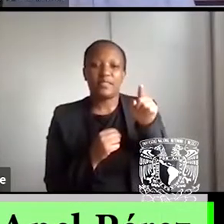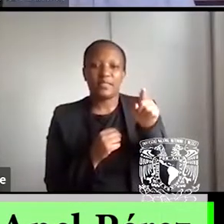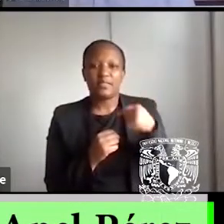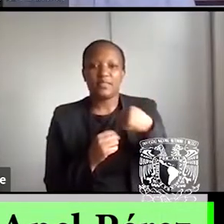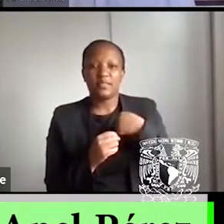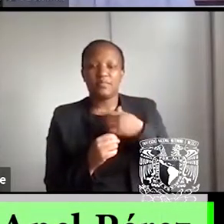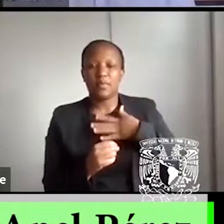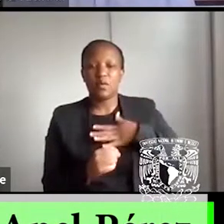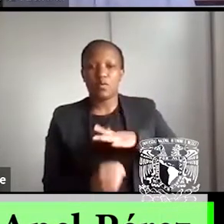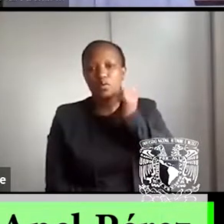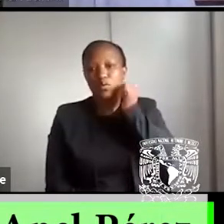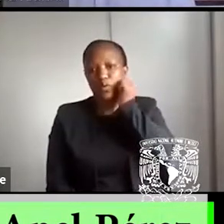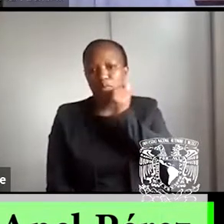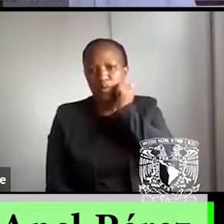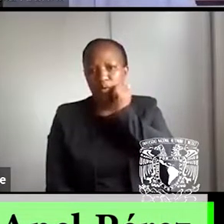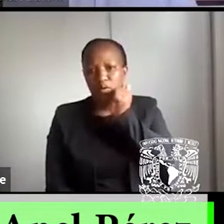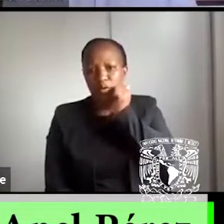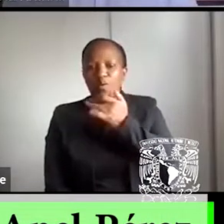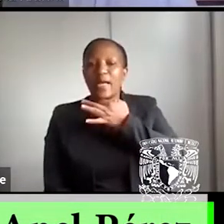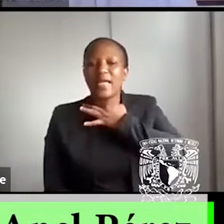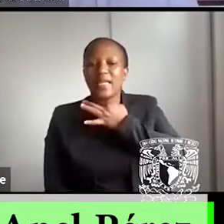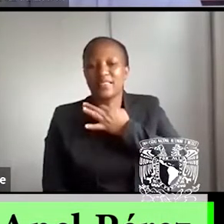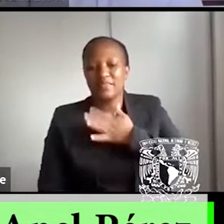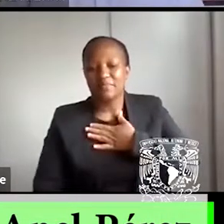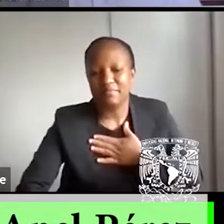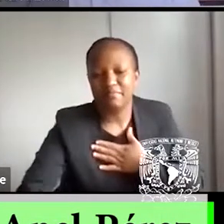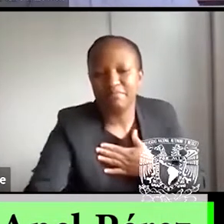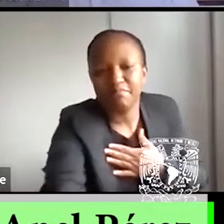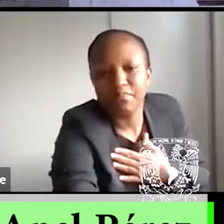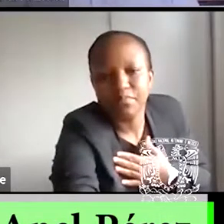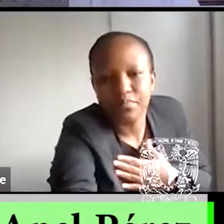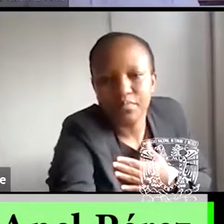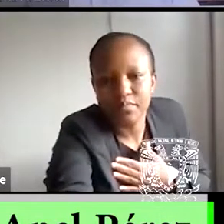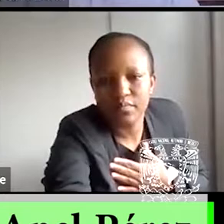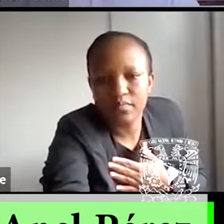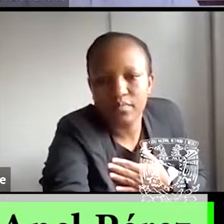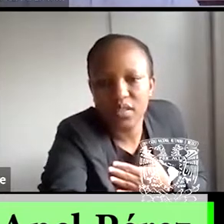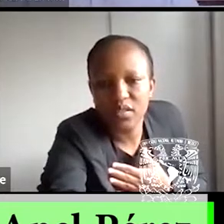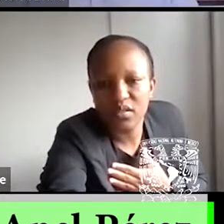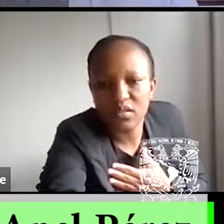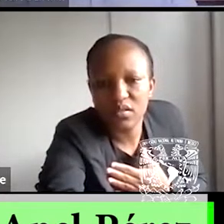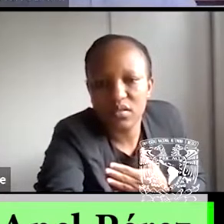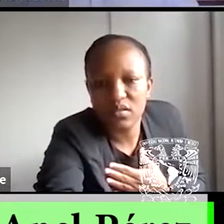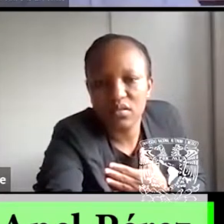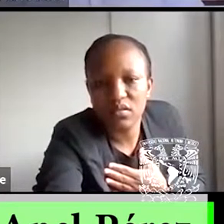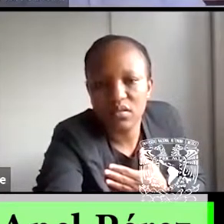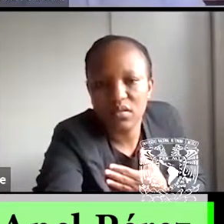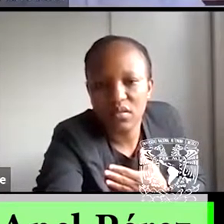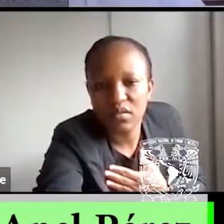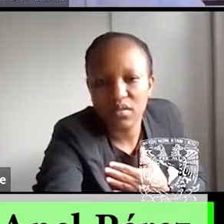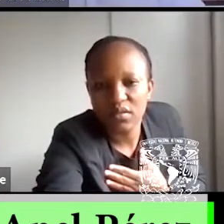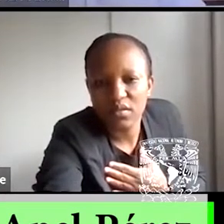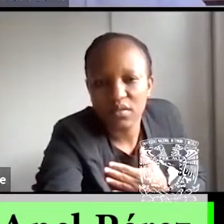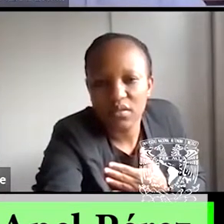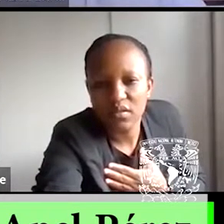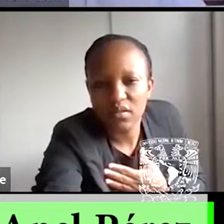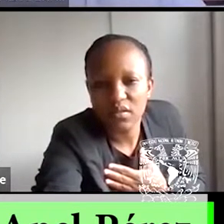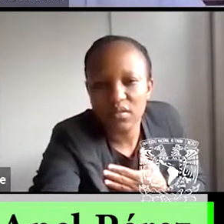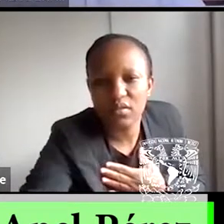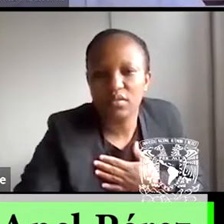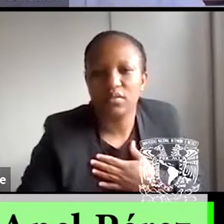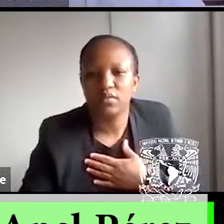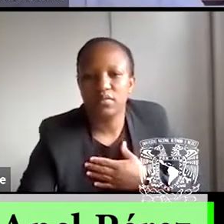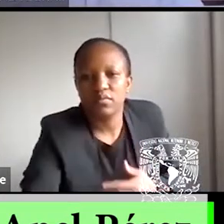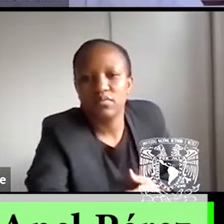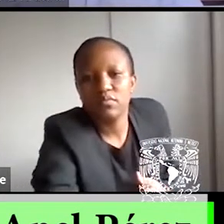apologize because of my English. But my message is very, very simple. I just want to let you know that we're really excited